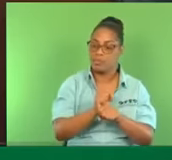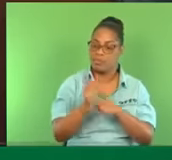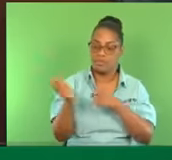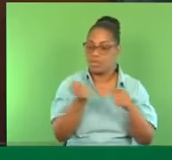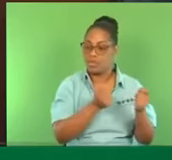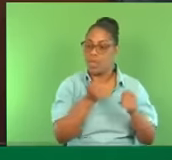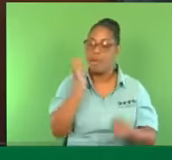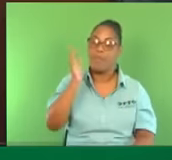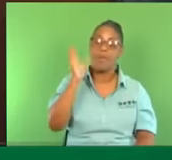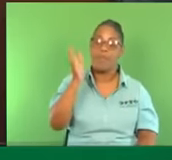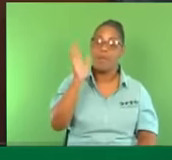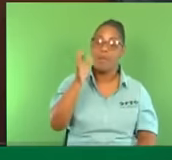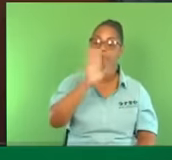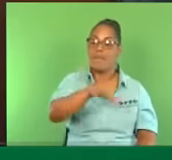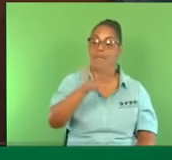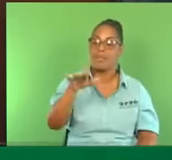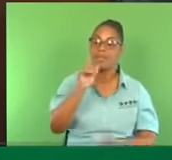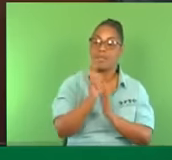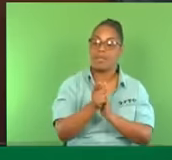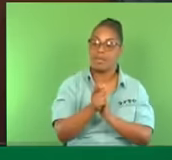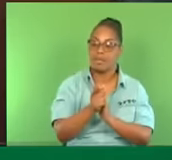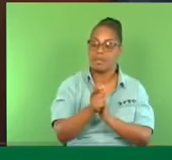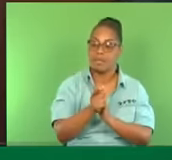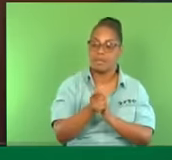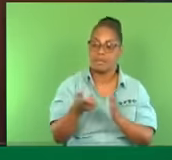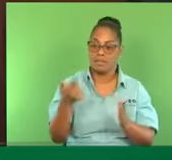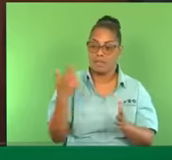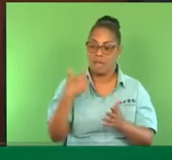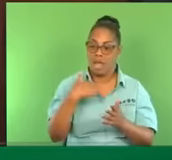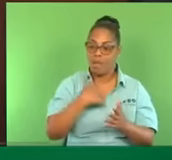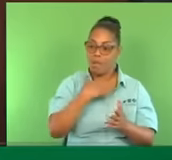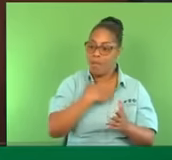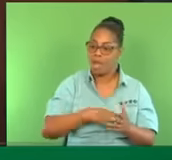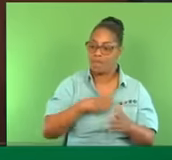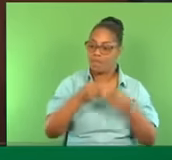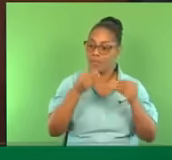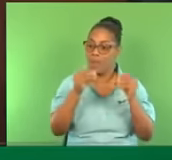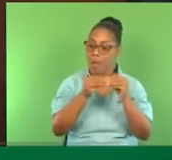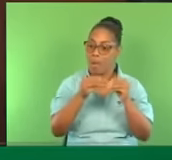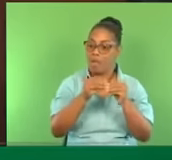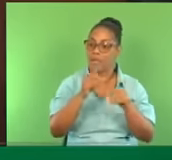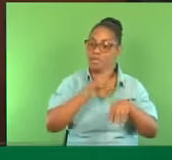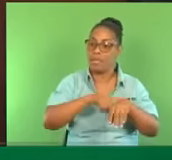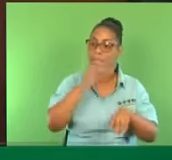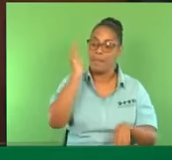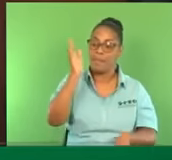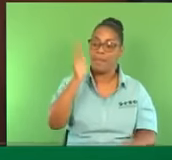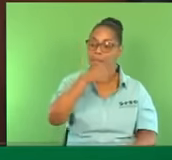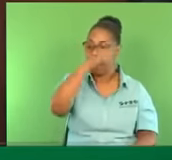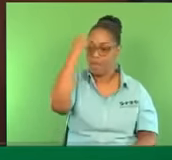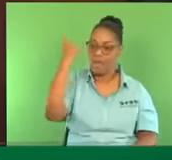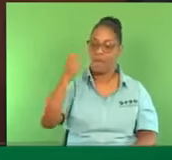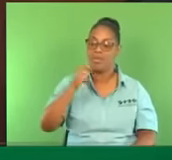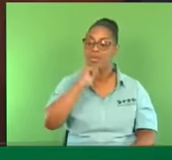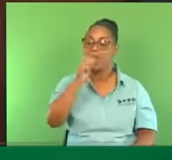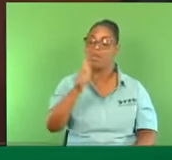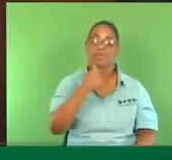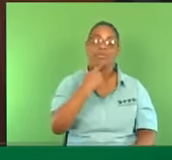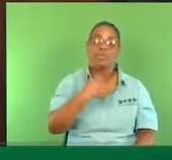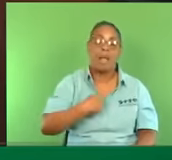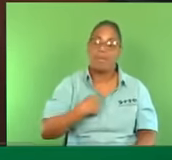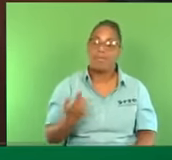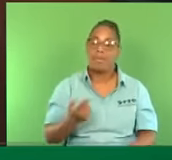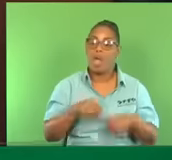the Minister had more time. Because to this day, the Minister has not told us how you will reach in 20 minutes passing through the Mosquito